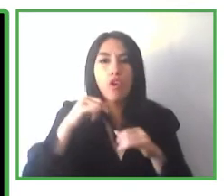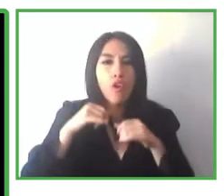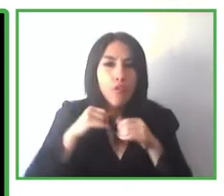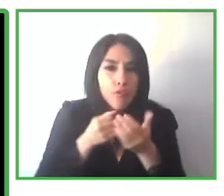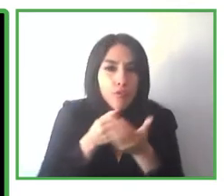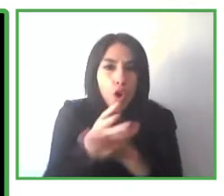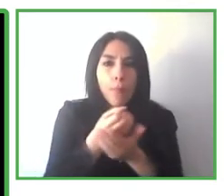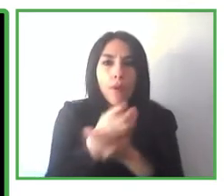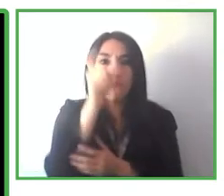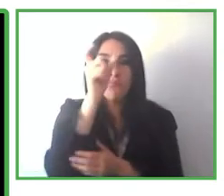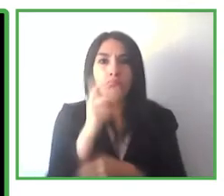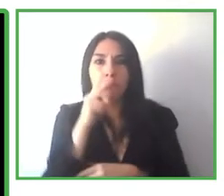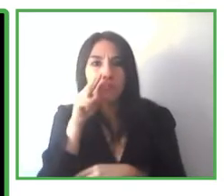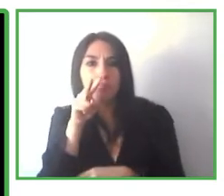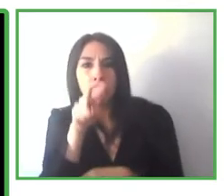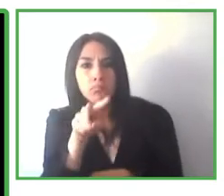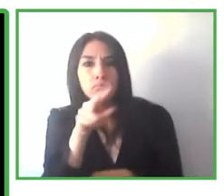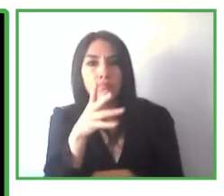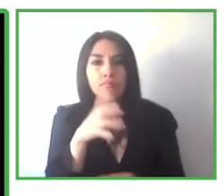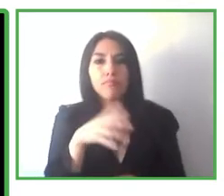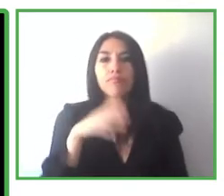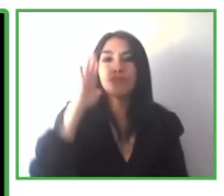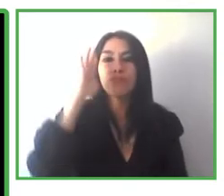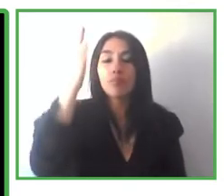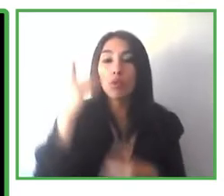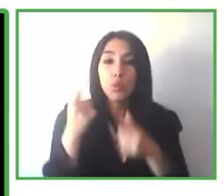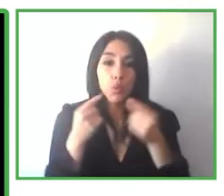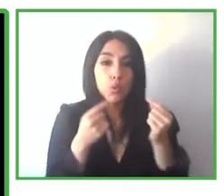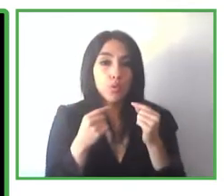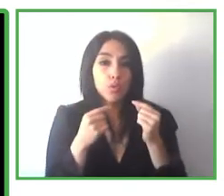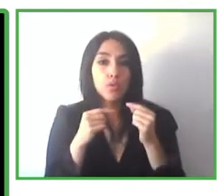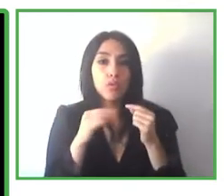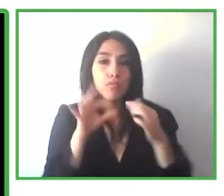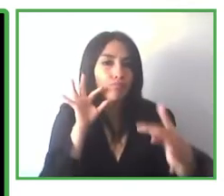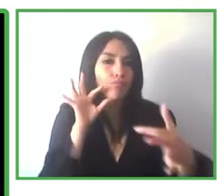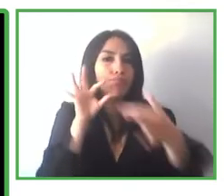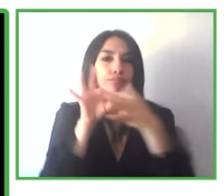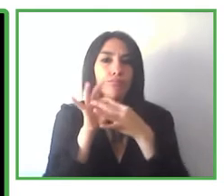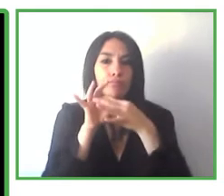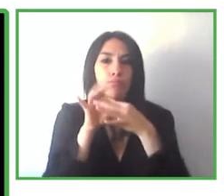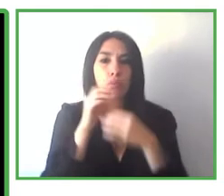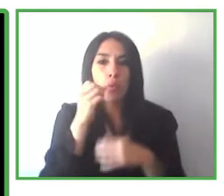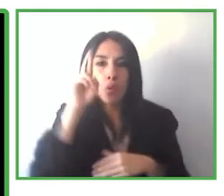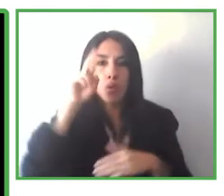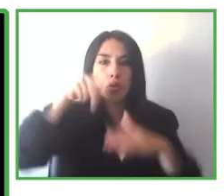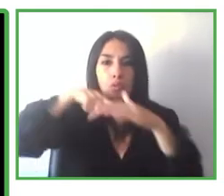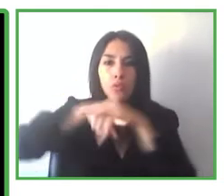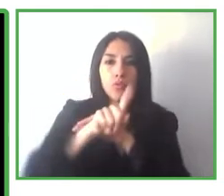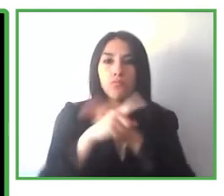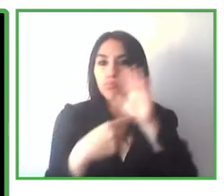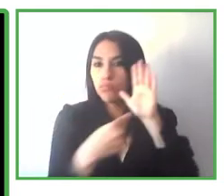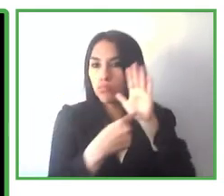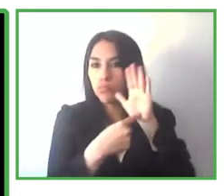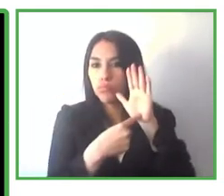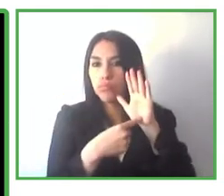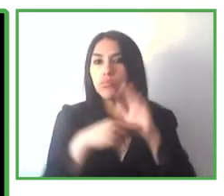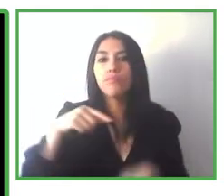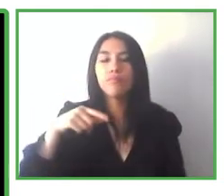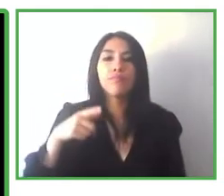to be able to get oriented, and we are also integrating it with the ticket systems.